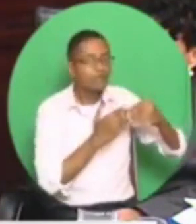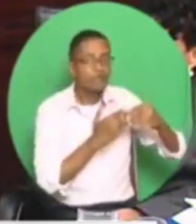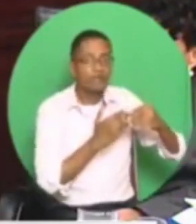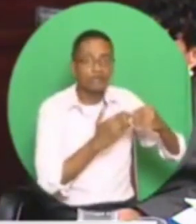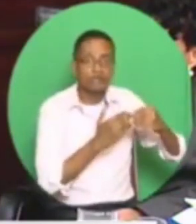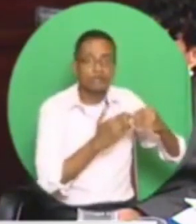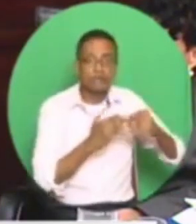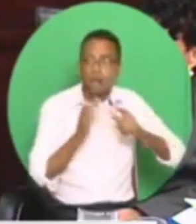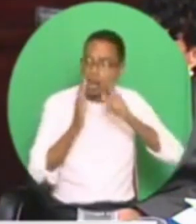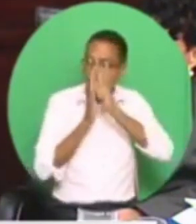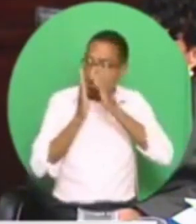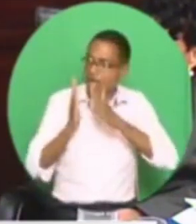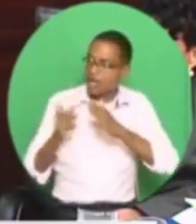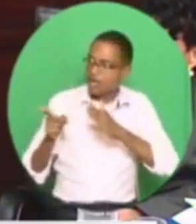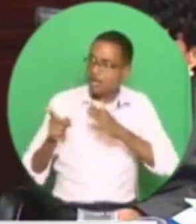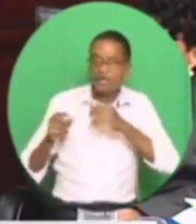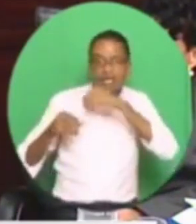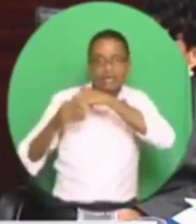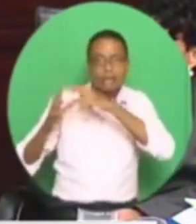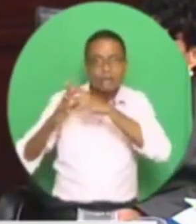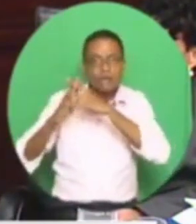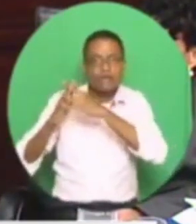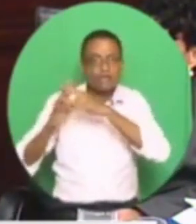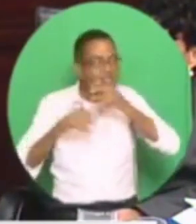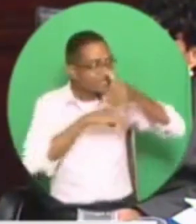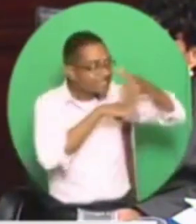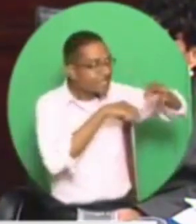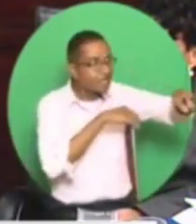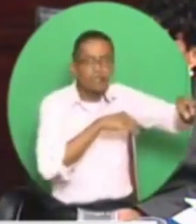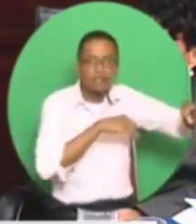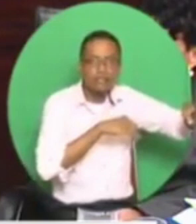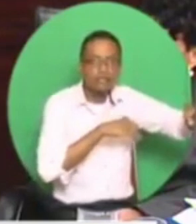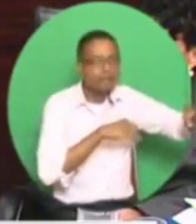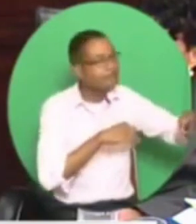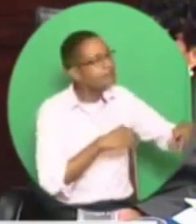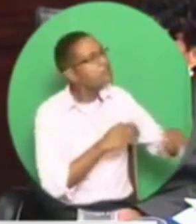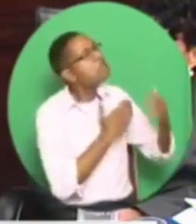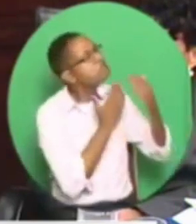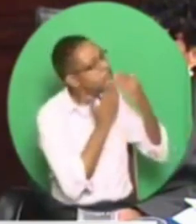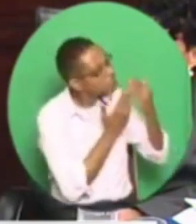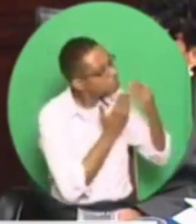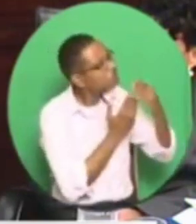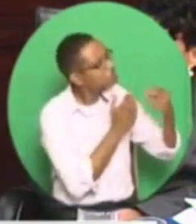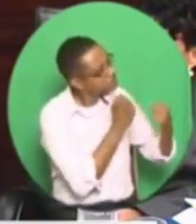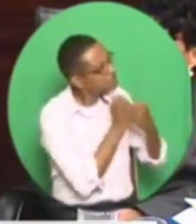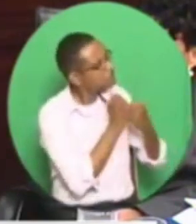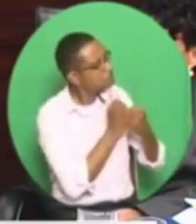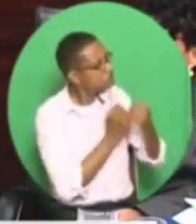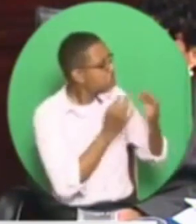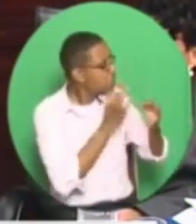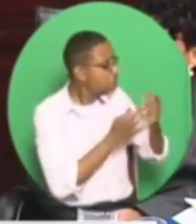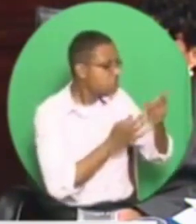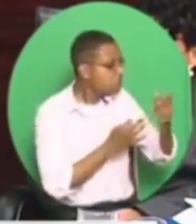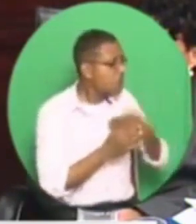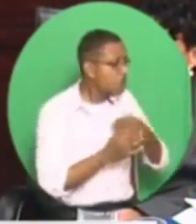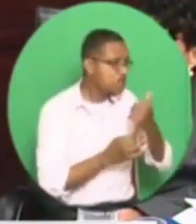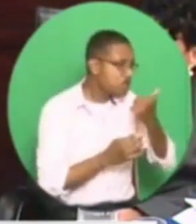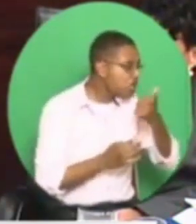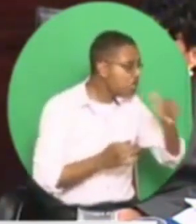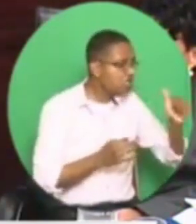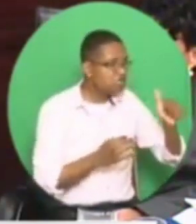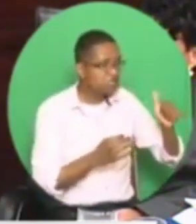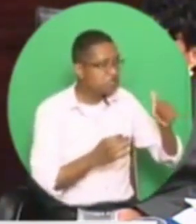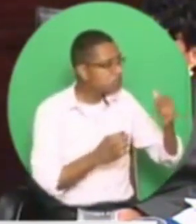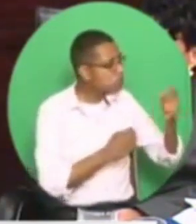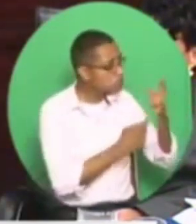America, Maryland, is sending this. Thank you for your cooperation. If you have additional questions, please